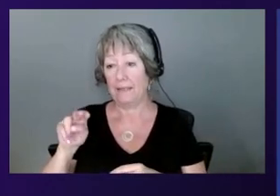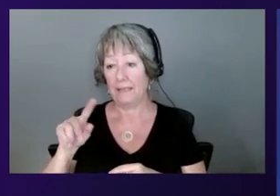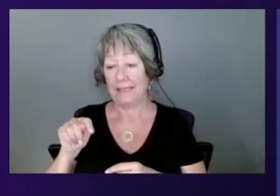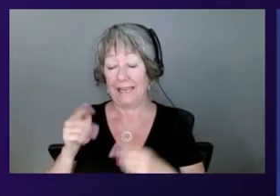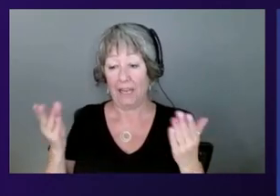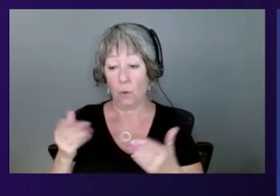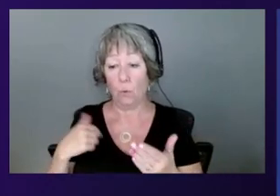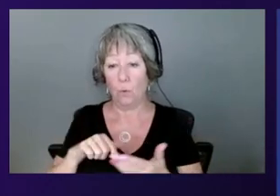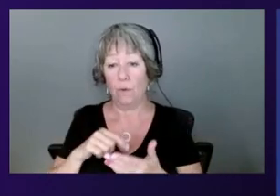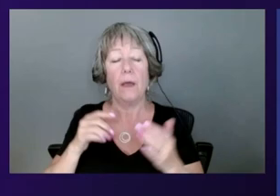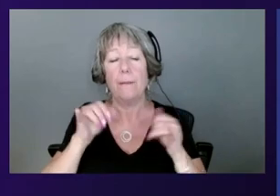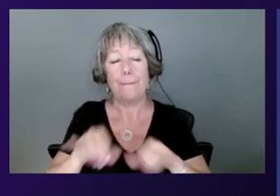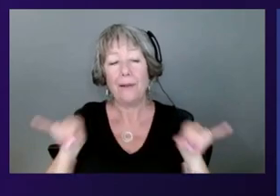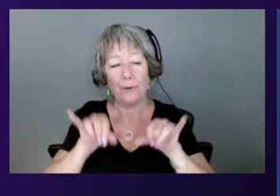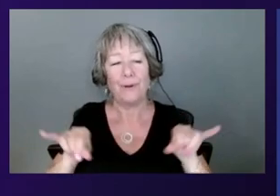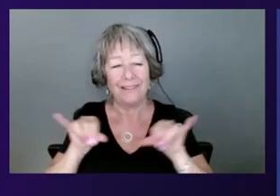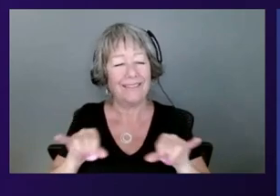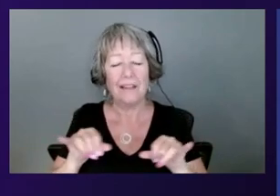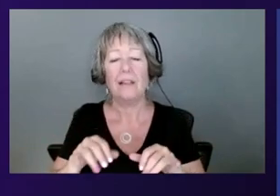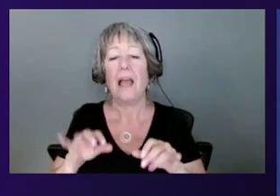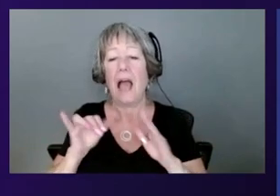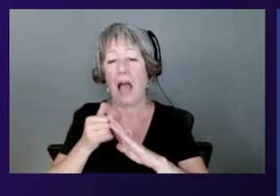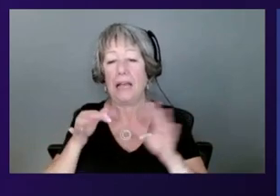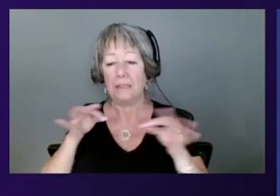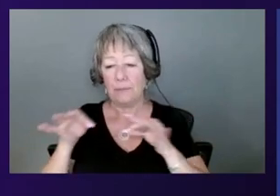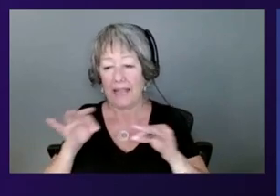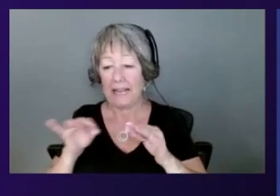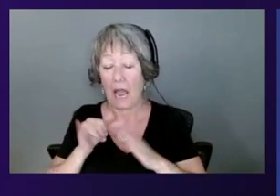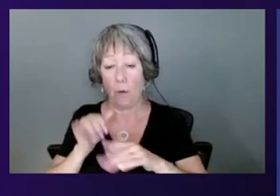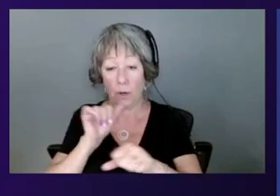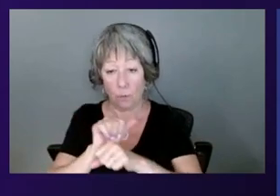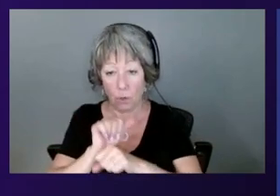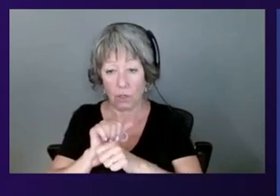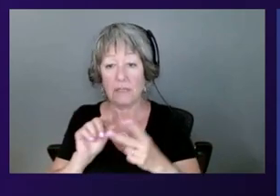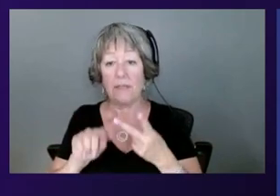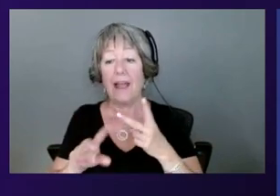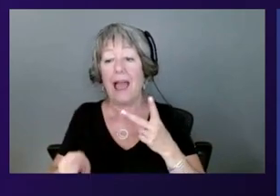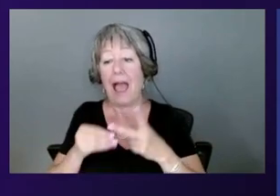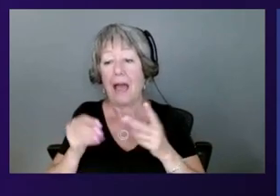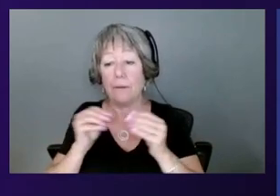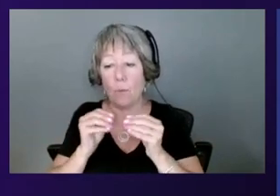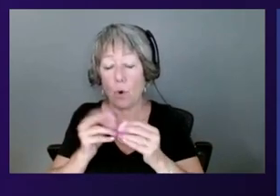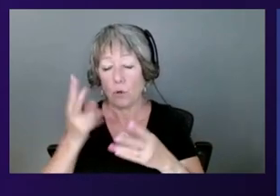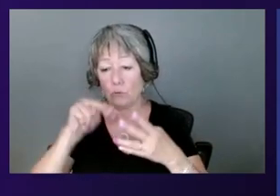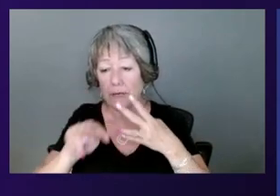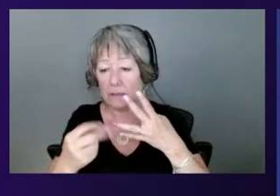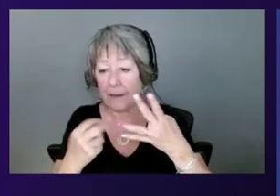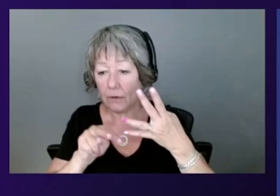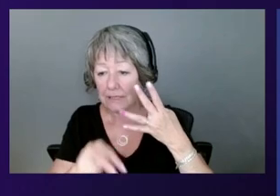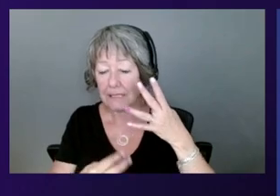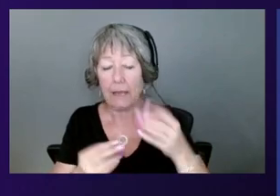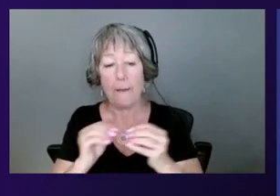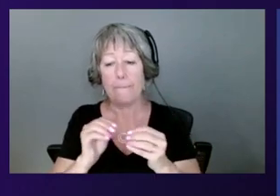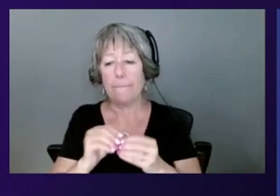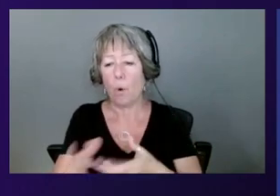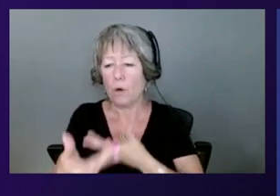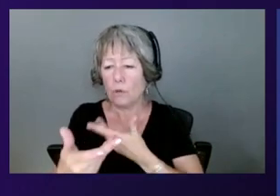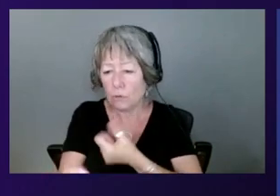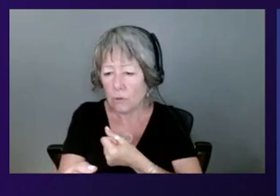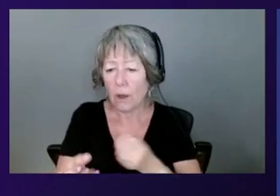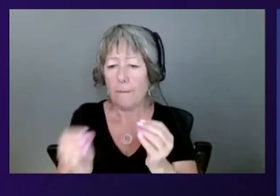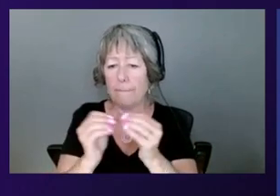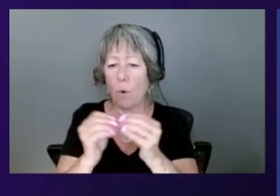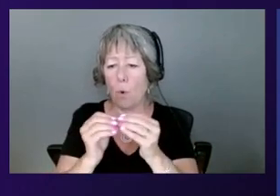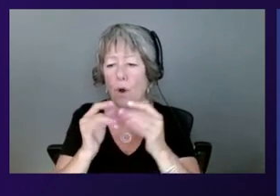explain to customers how Nitro works. We're providing more information, more transparency, and more assurance. And I think that's important. And